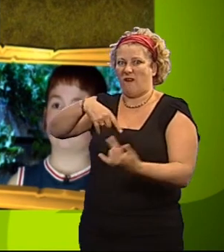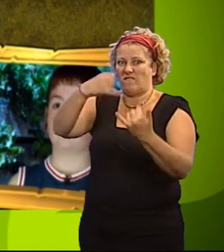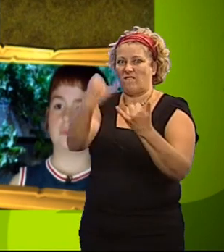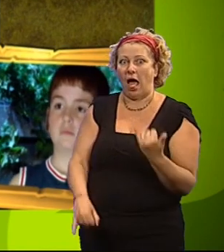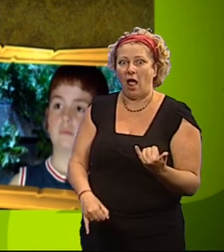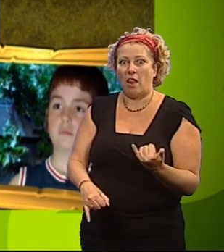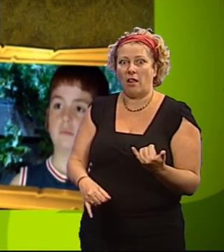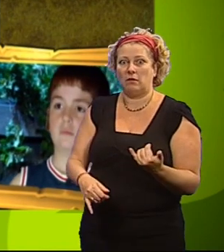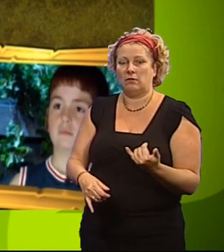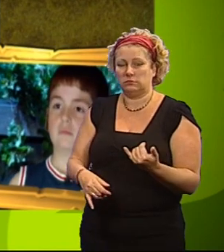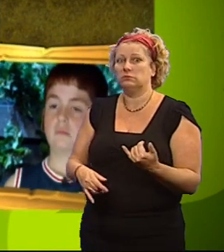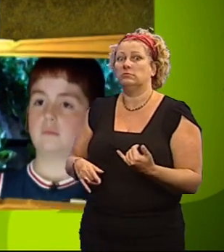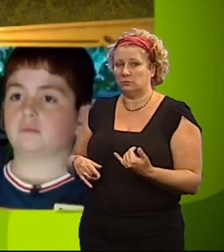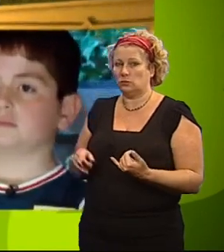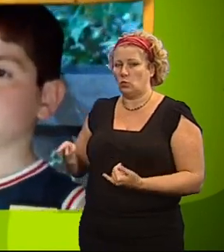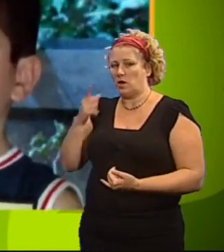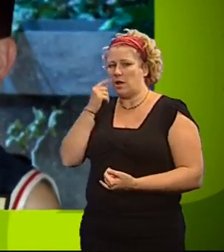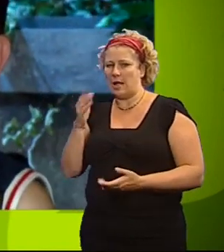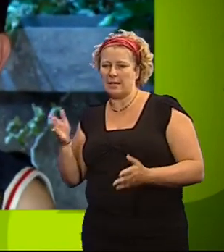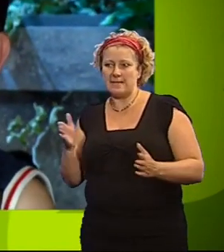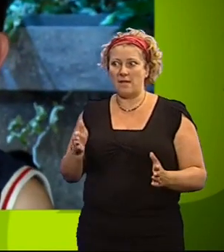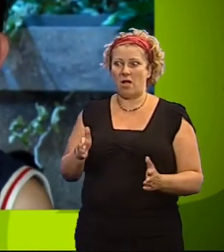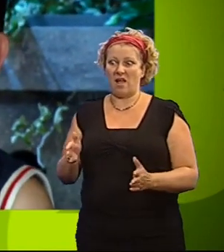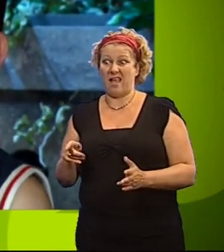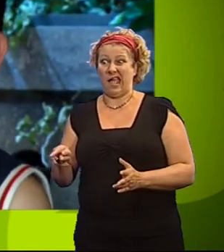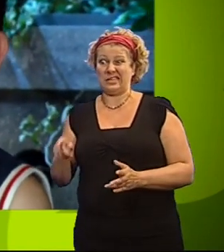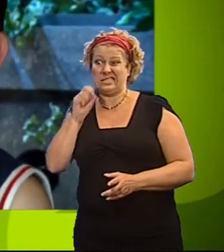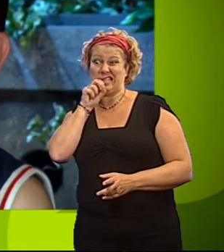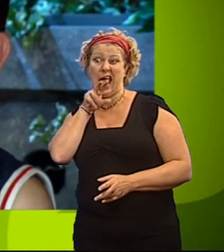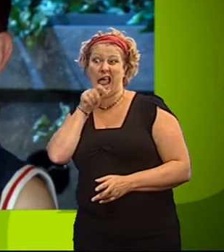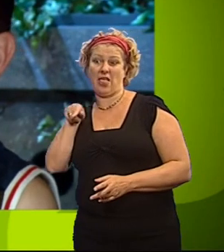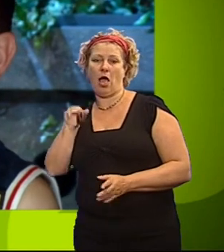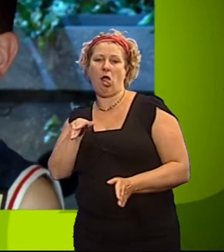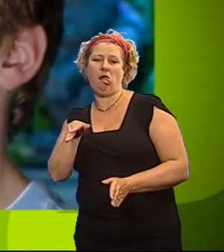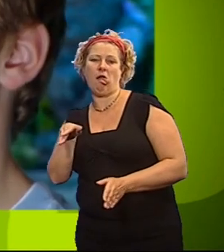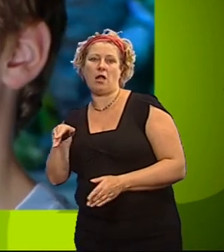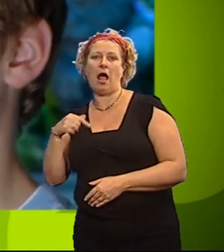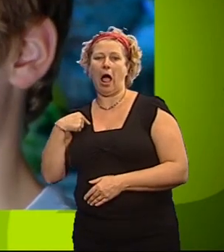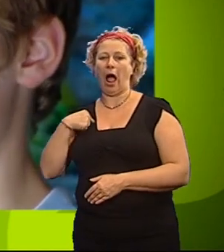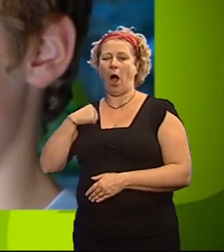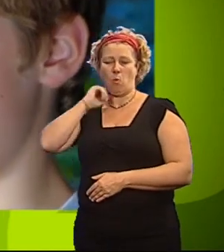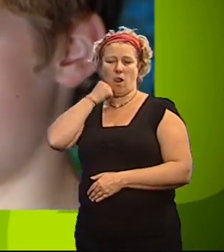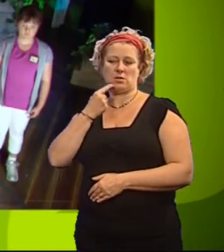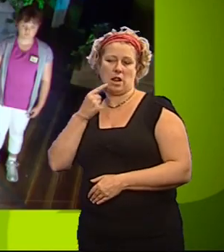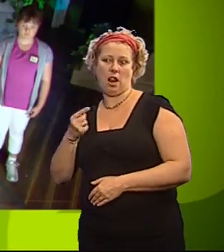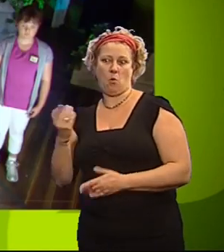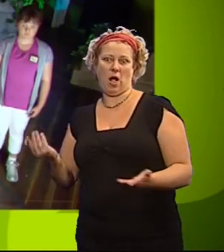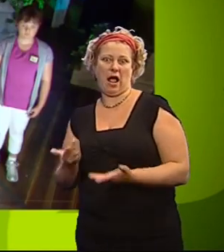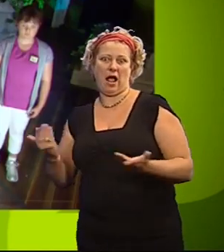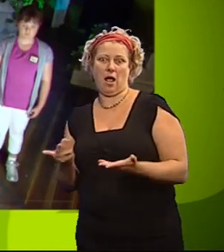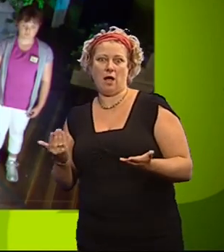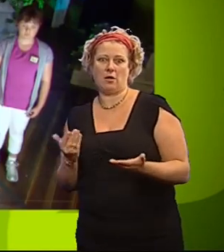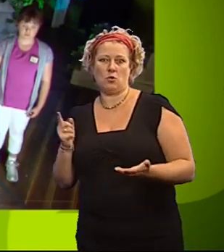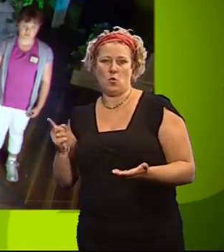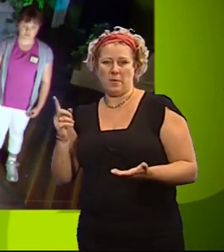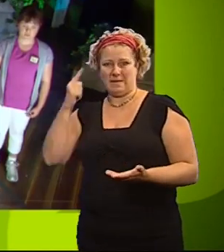challenge. You can do this by steering your team towards the snake. I will tell you where the snake is. You must use